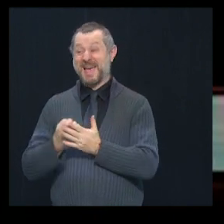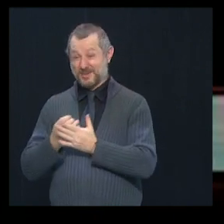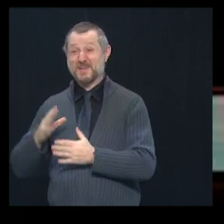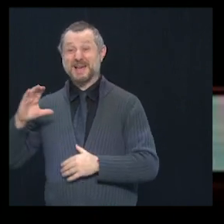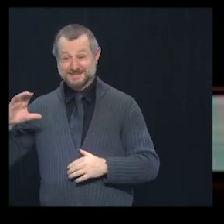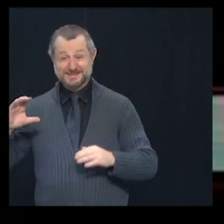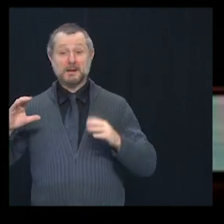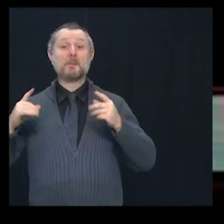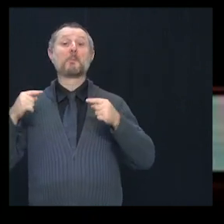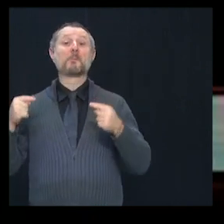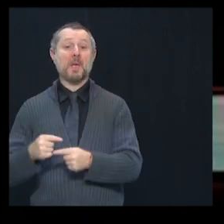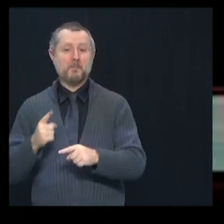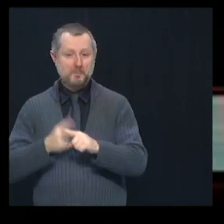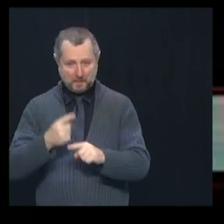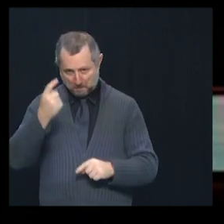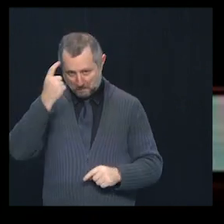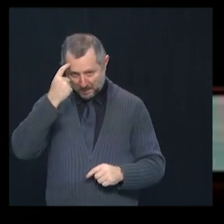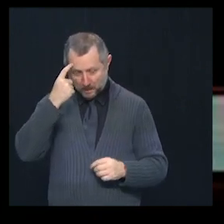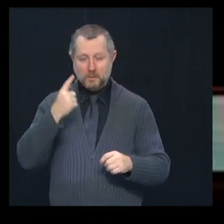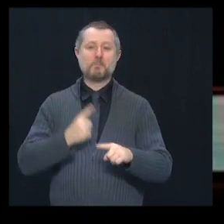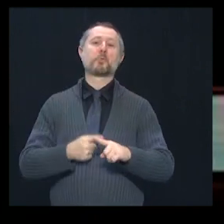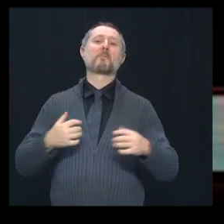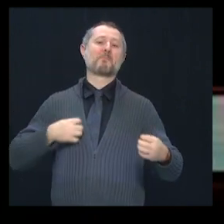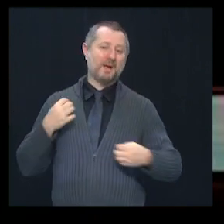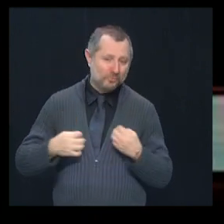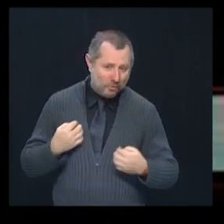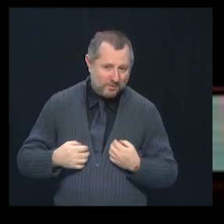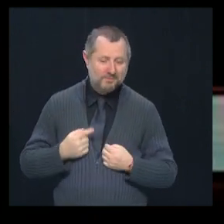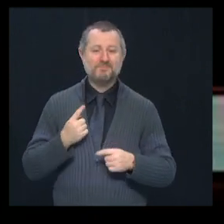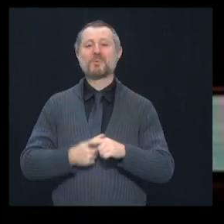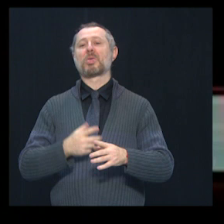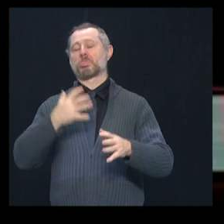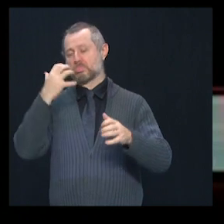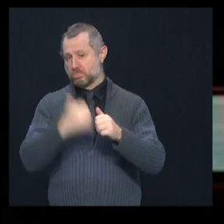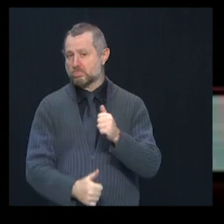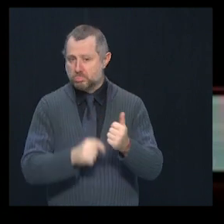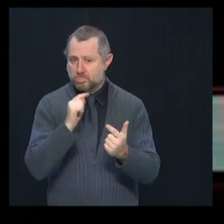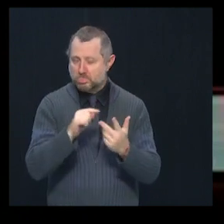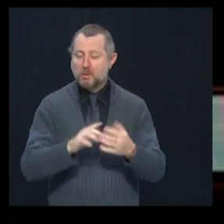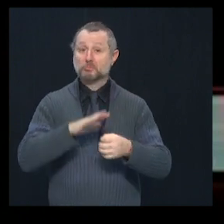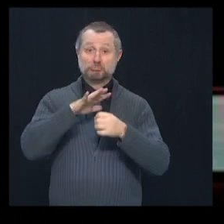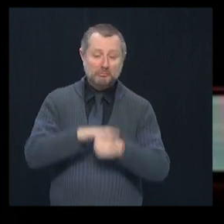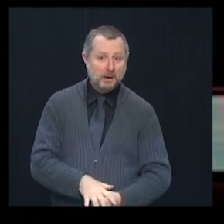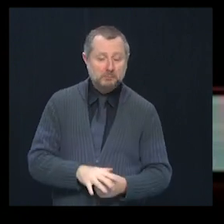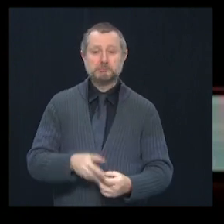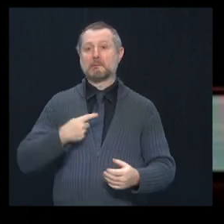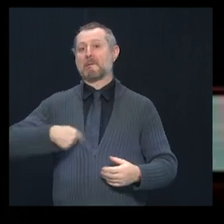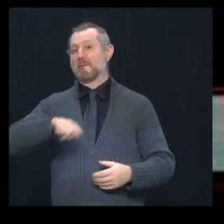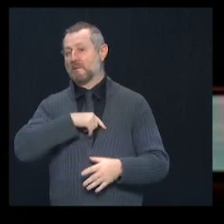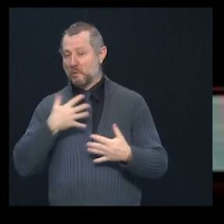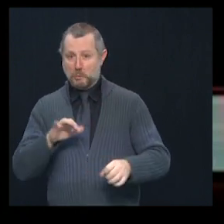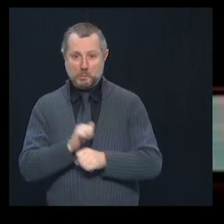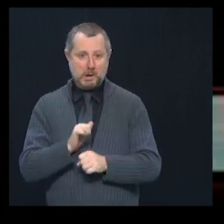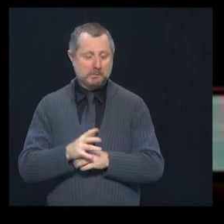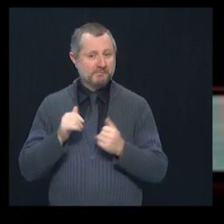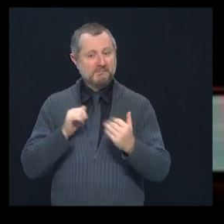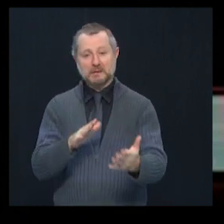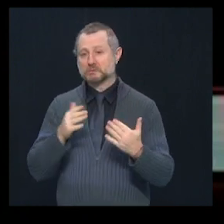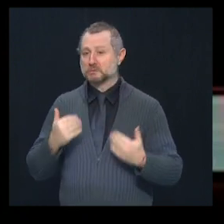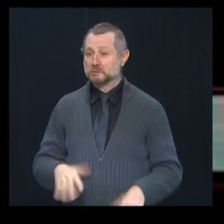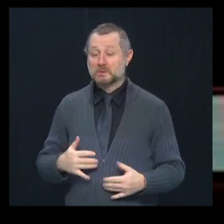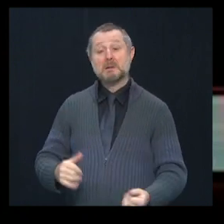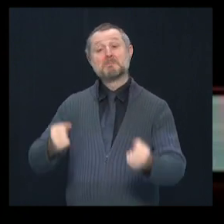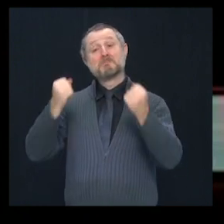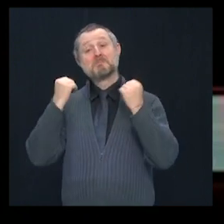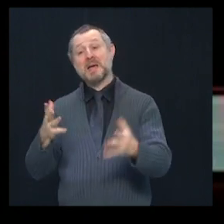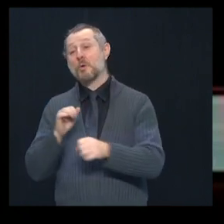as well as the emotional stress is something so many working people continue to deal with workers not knowing government they'll have a job